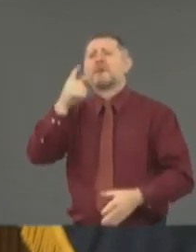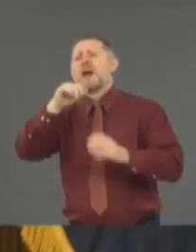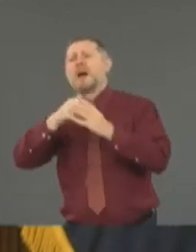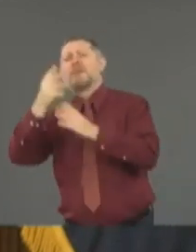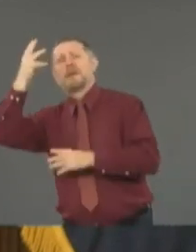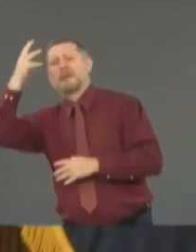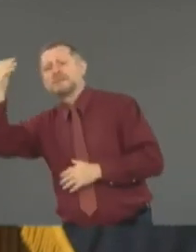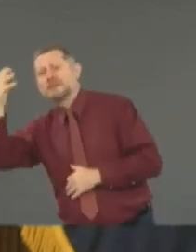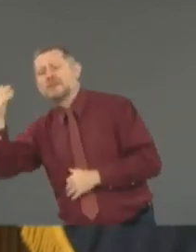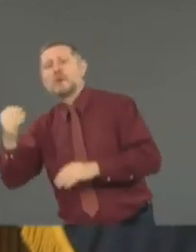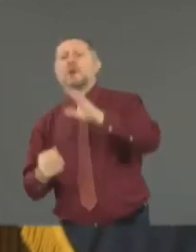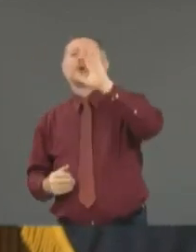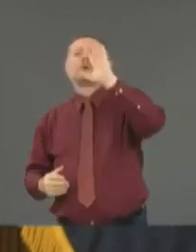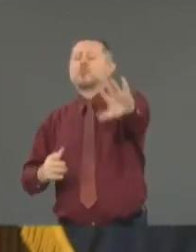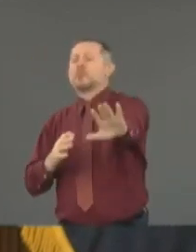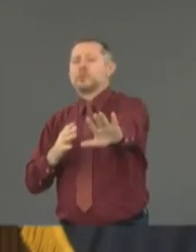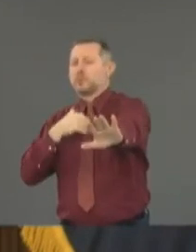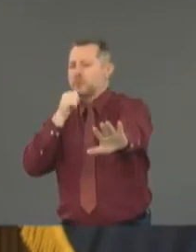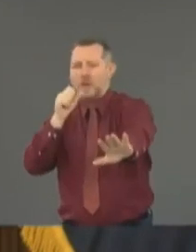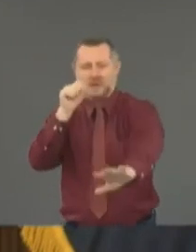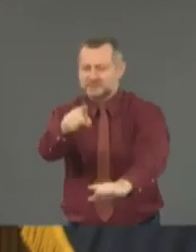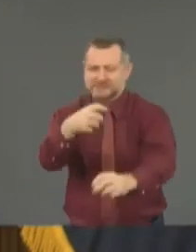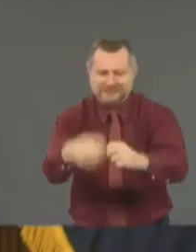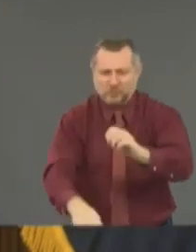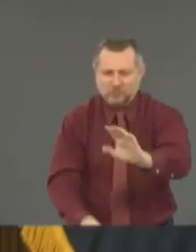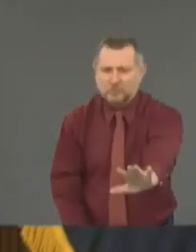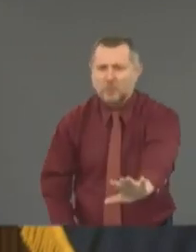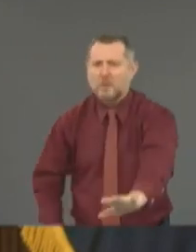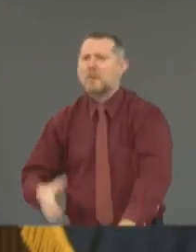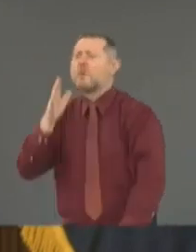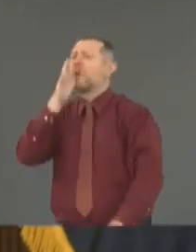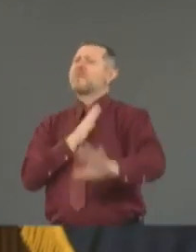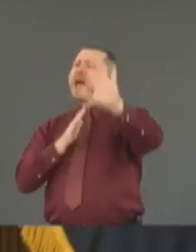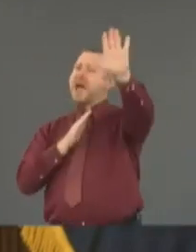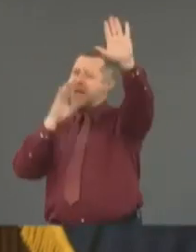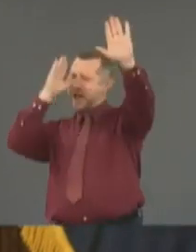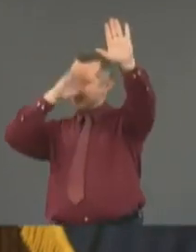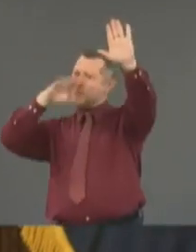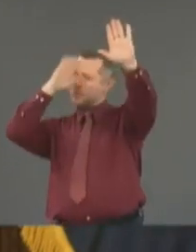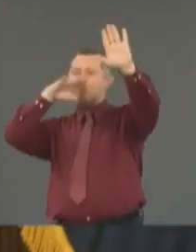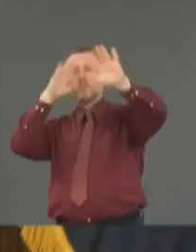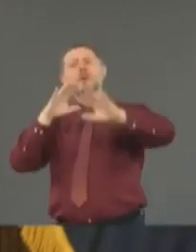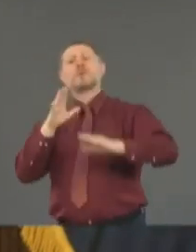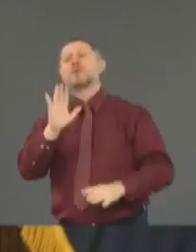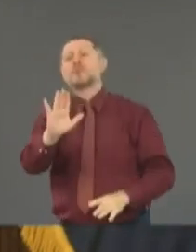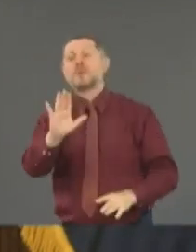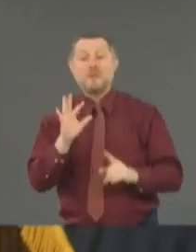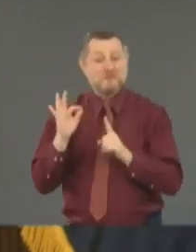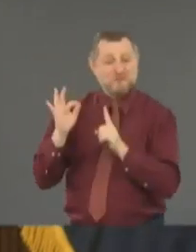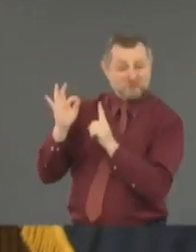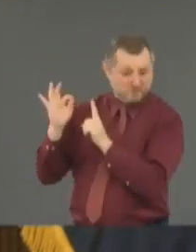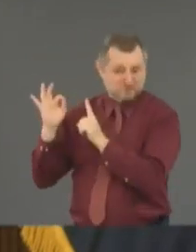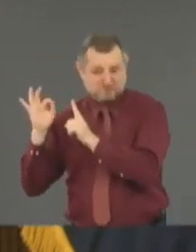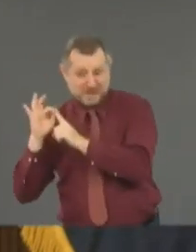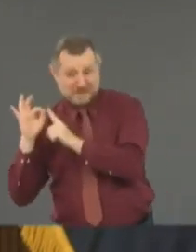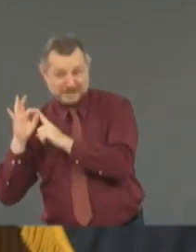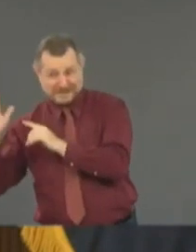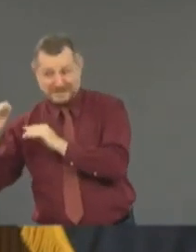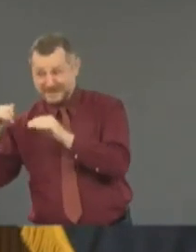don't want to be difficult. I know. It's a Pakistani immigrant family that wants to have a graduation.